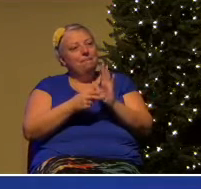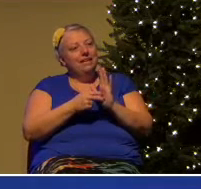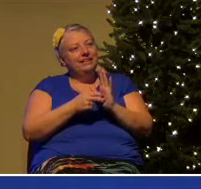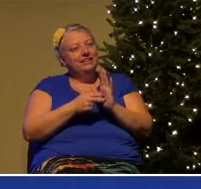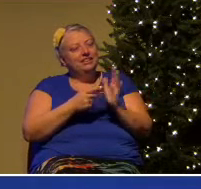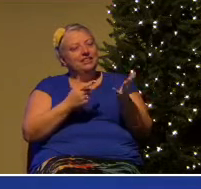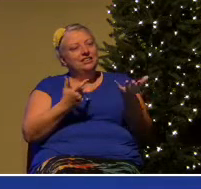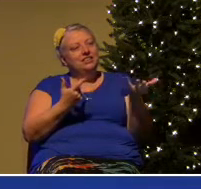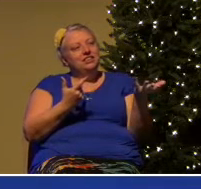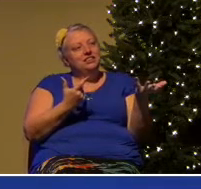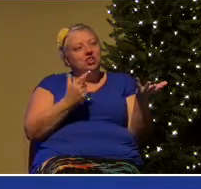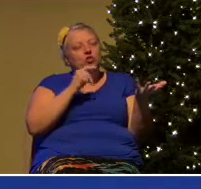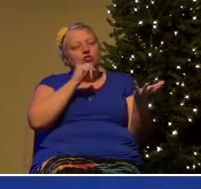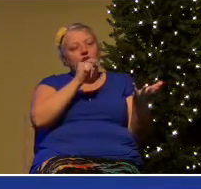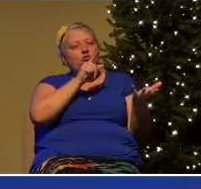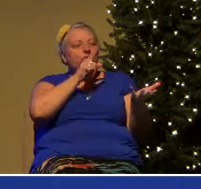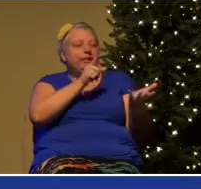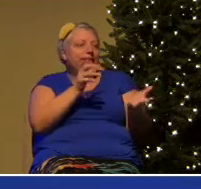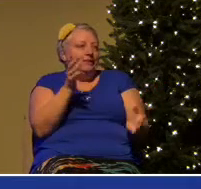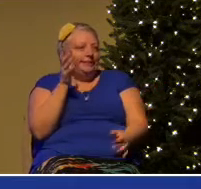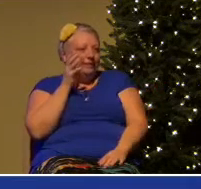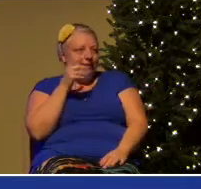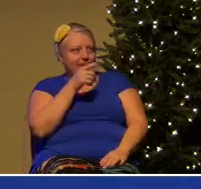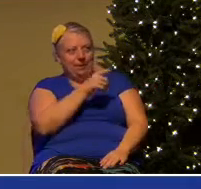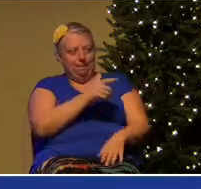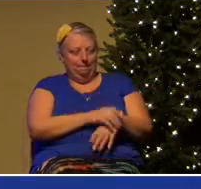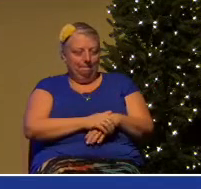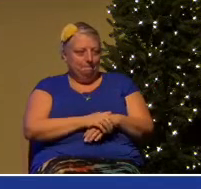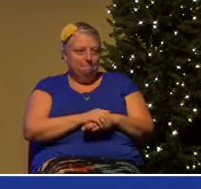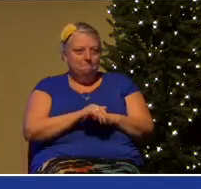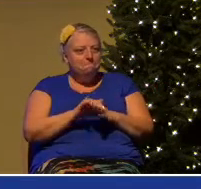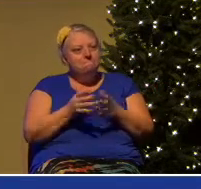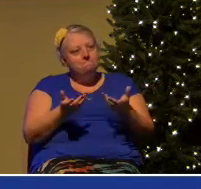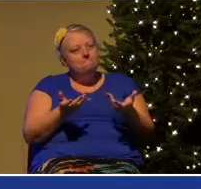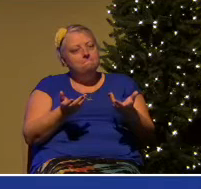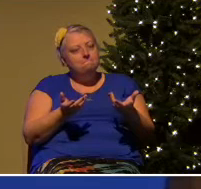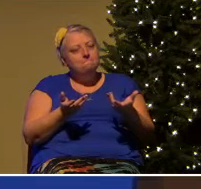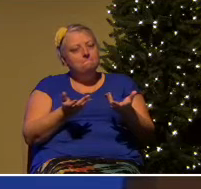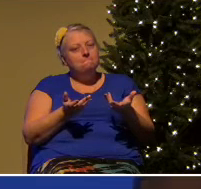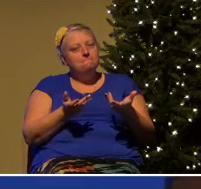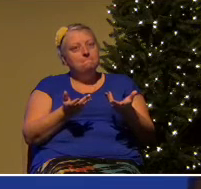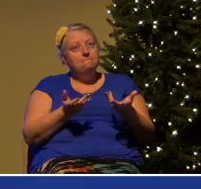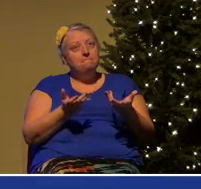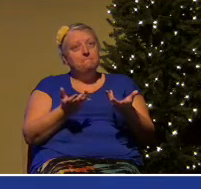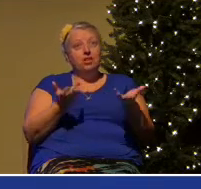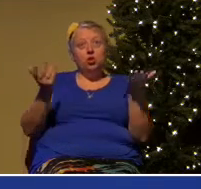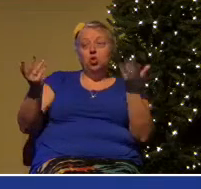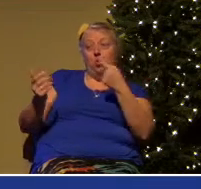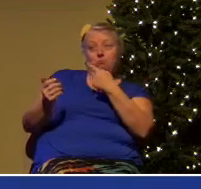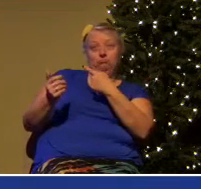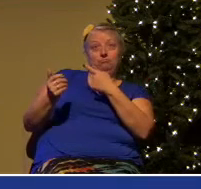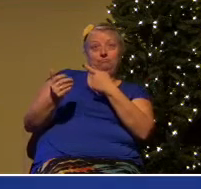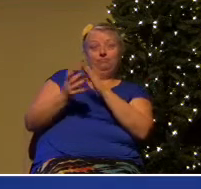what's being said. So, who in that whole chart, let's put it back up again for a minute, who